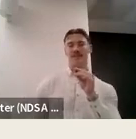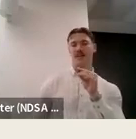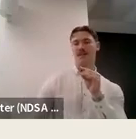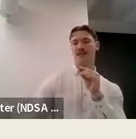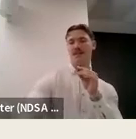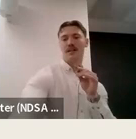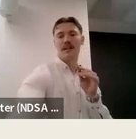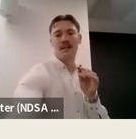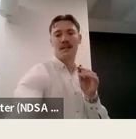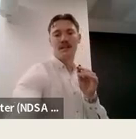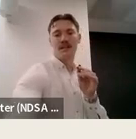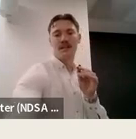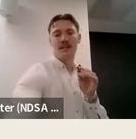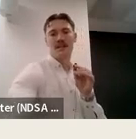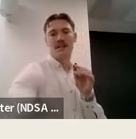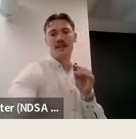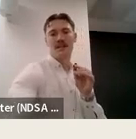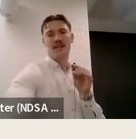level through our government currently